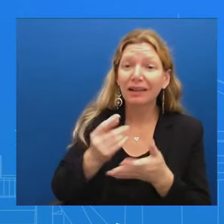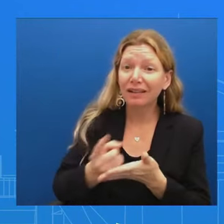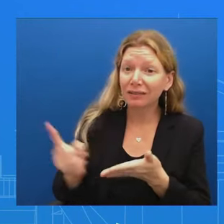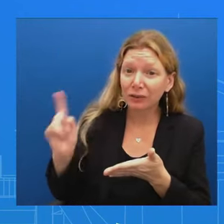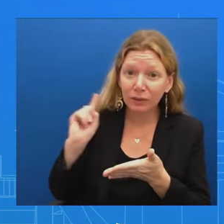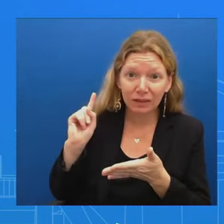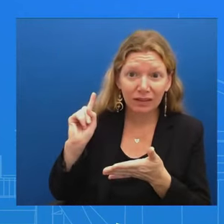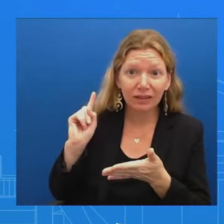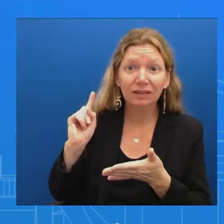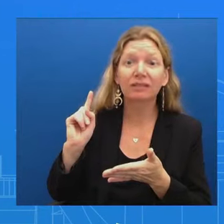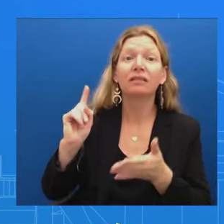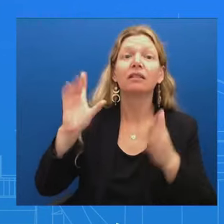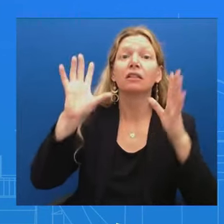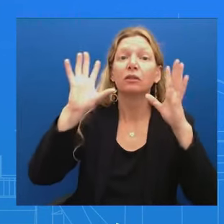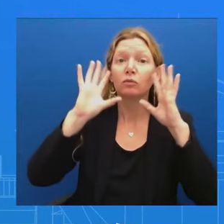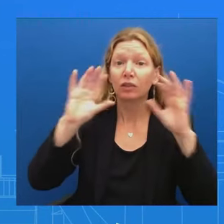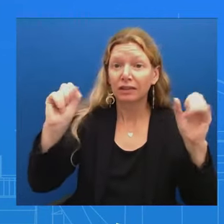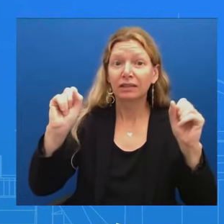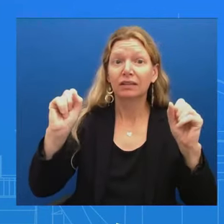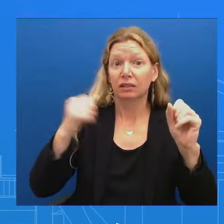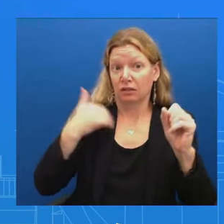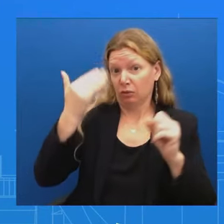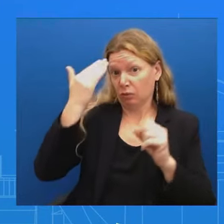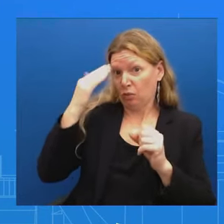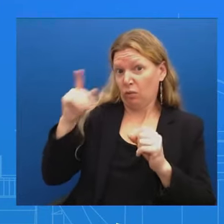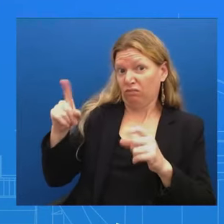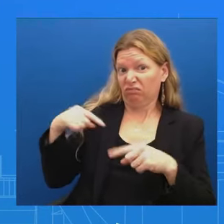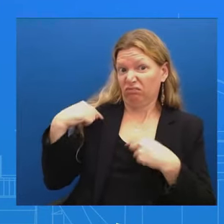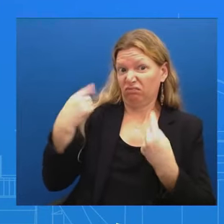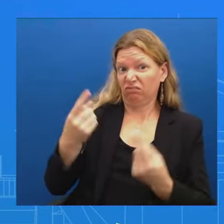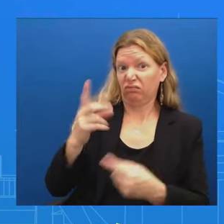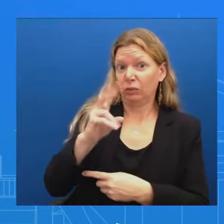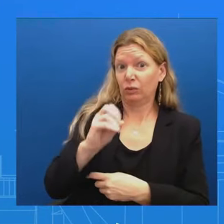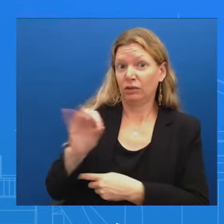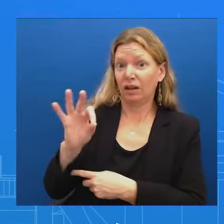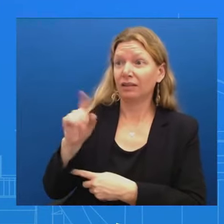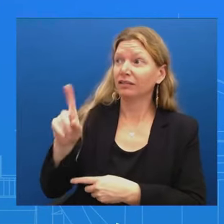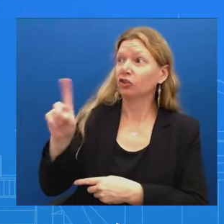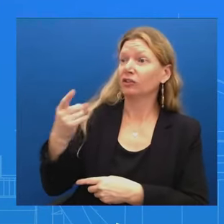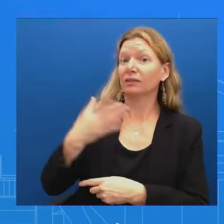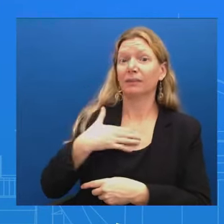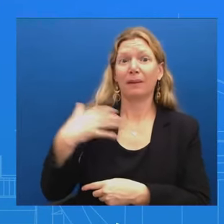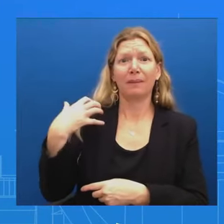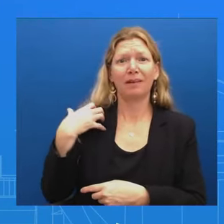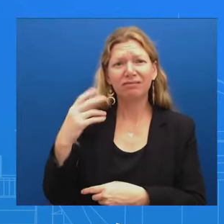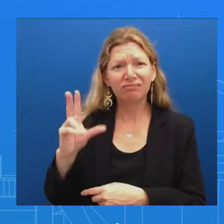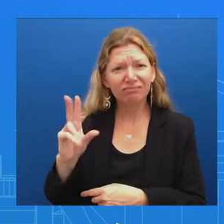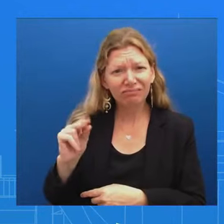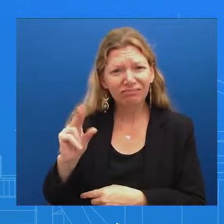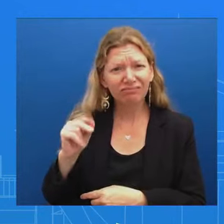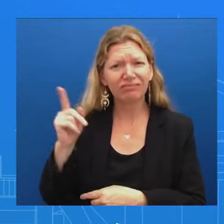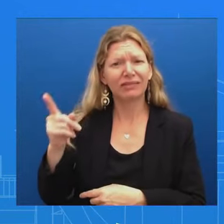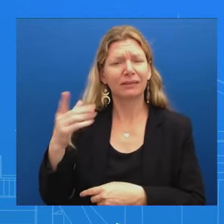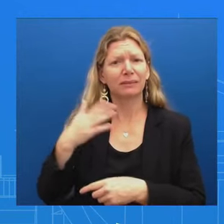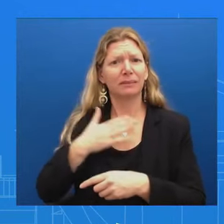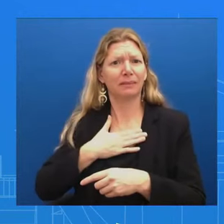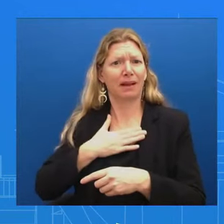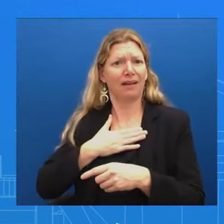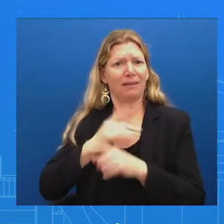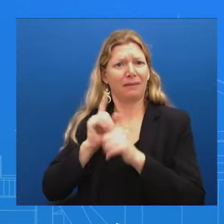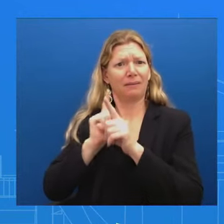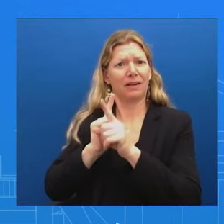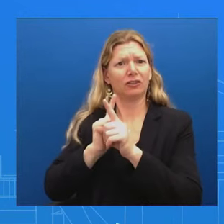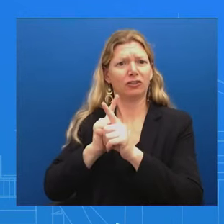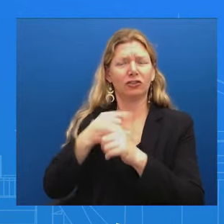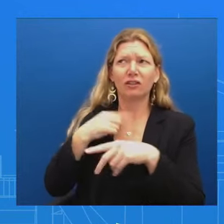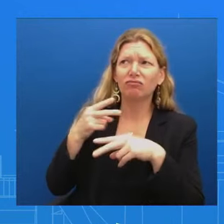my boss You know He's also some A mentor to me And I spent Sometimes Countless hours with him